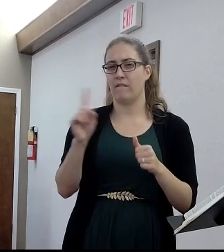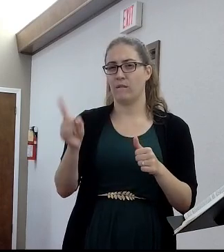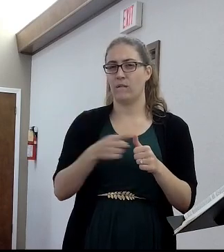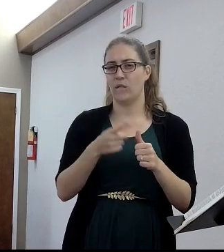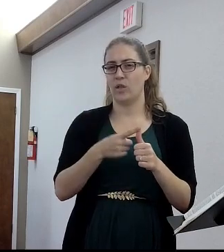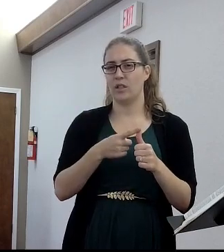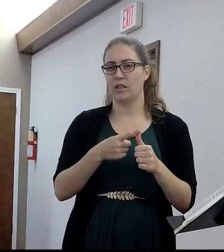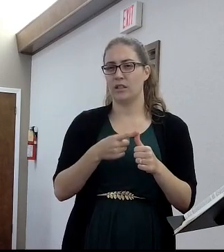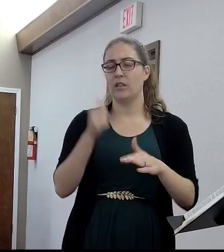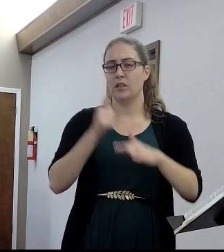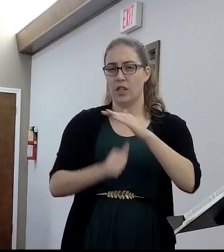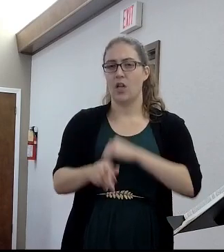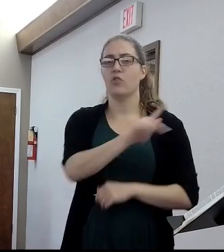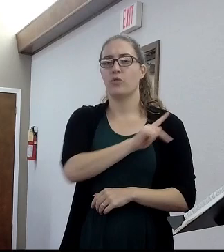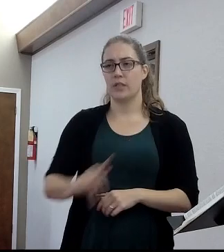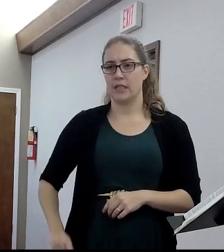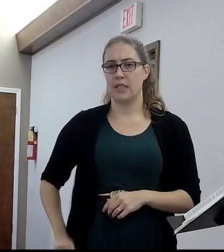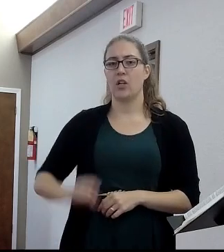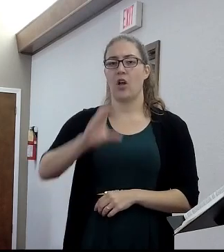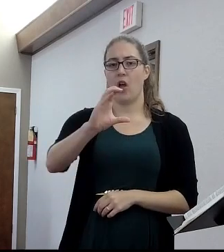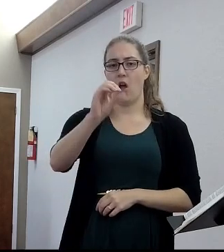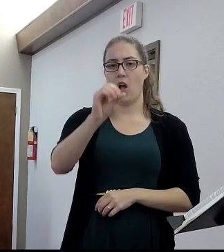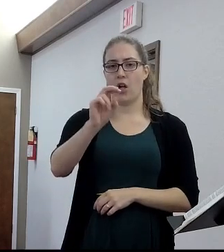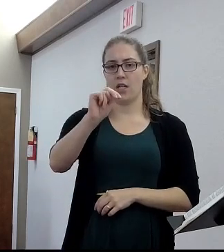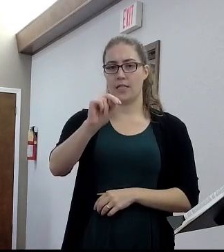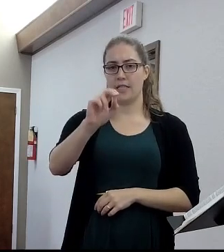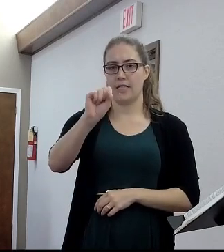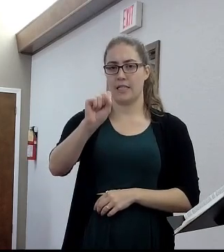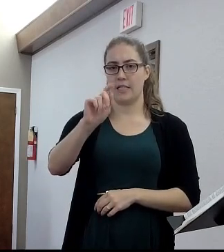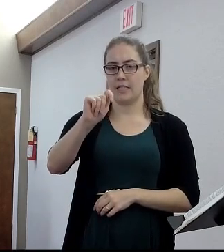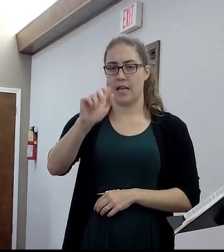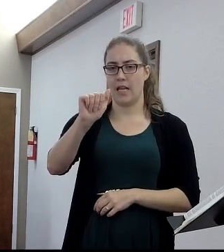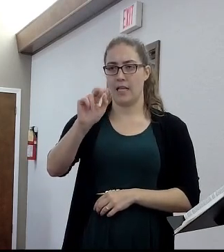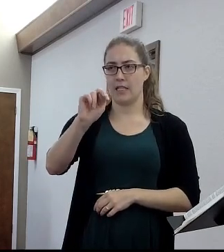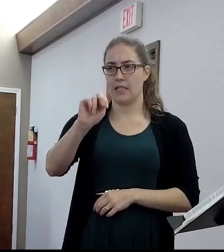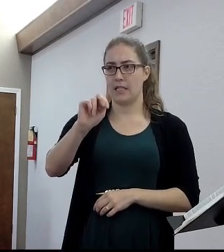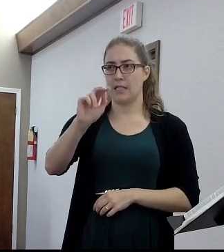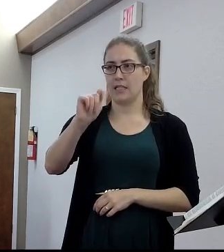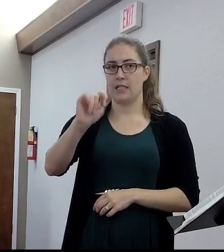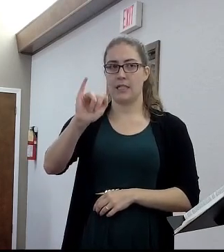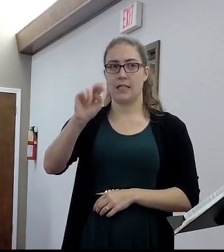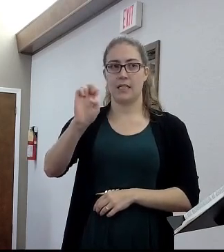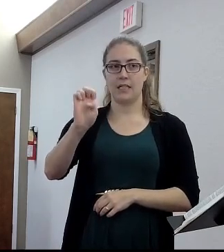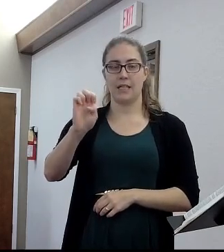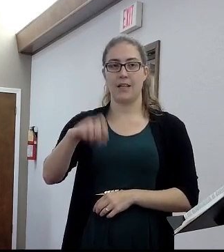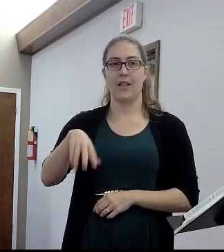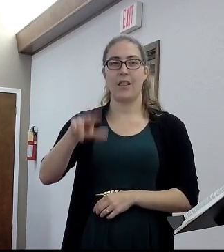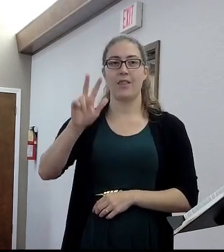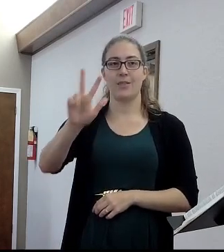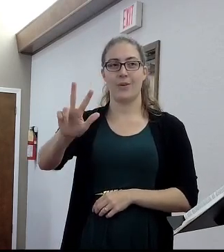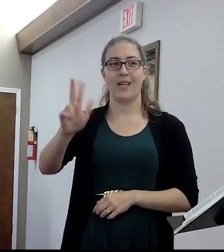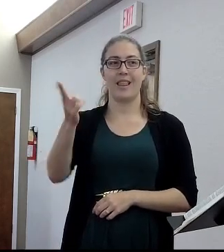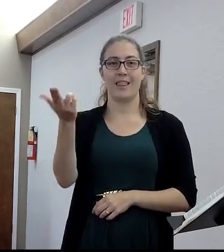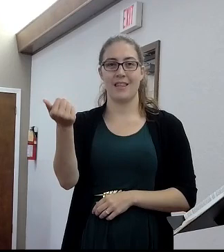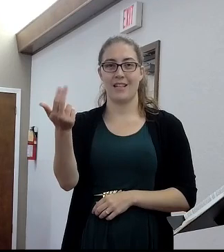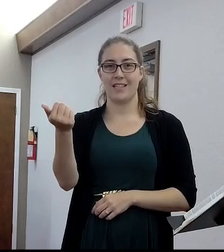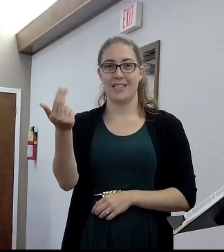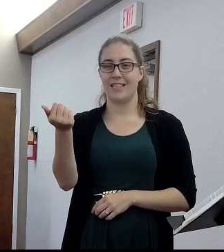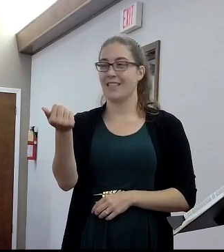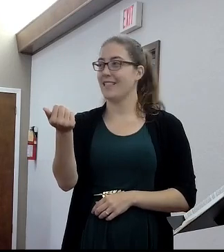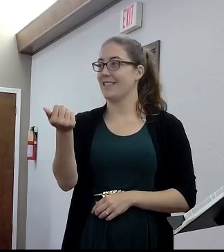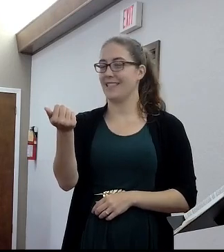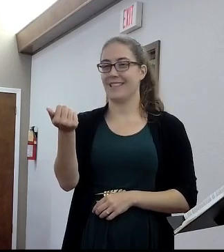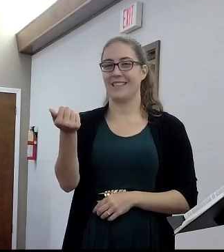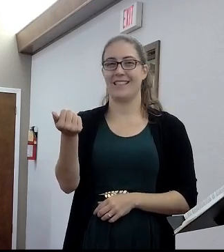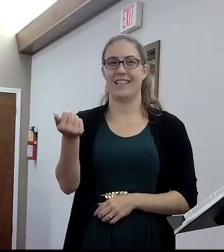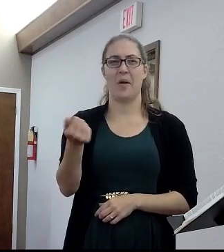Constantine. Nobody? 313? 313? Is that what you were saying? Oh, you said 13. So, I was like, 1300. That